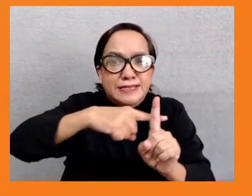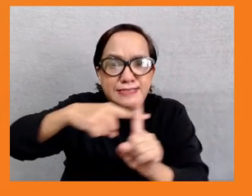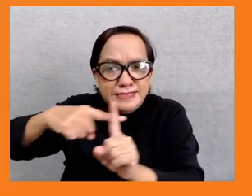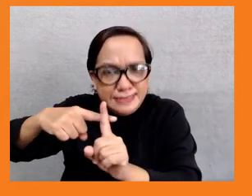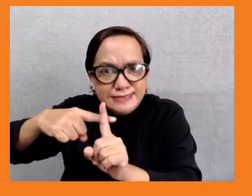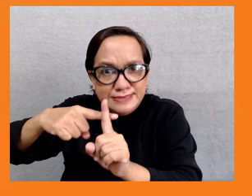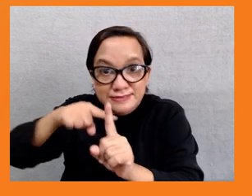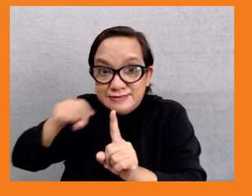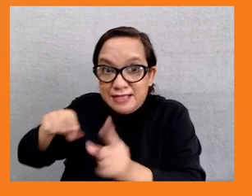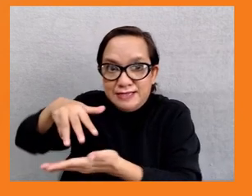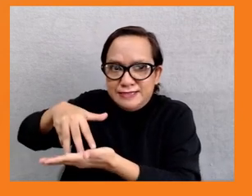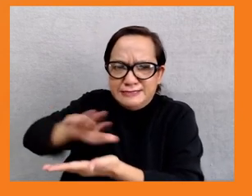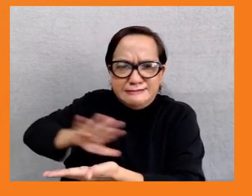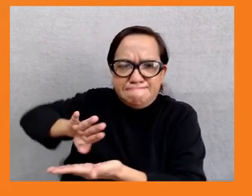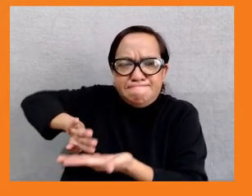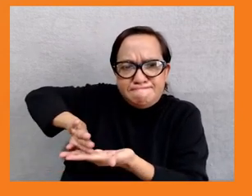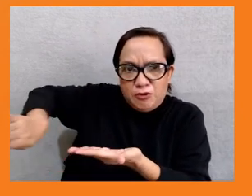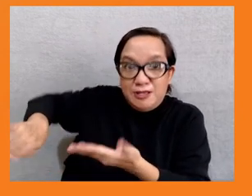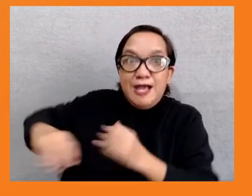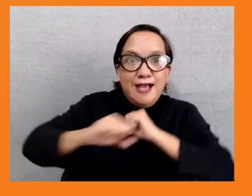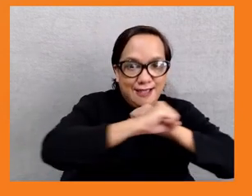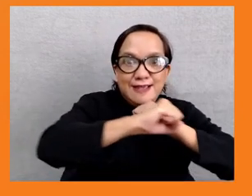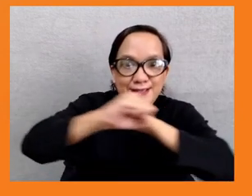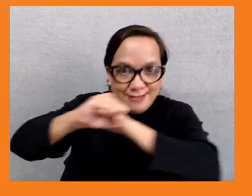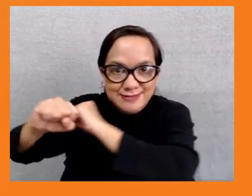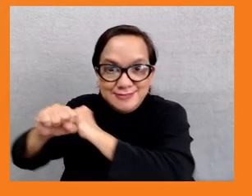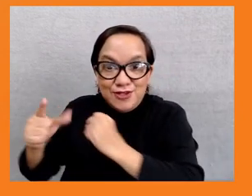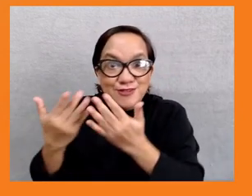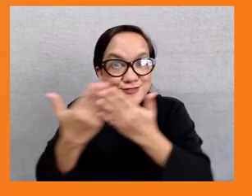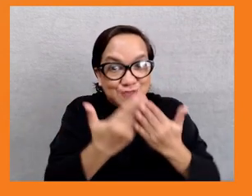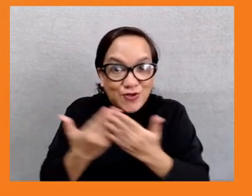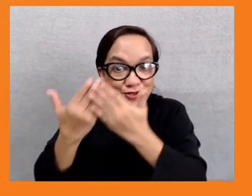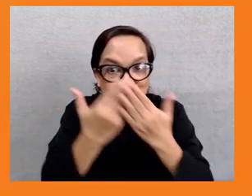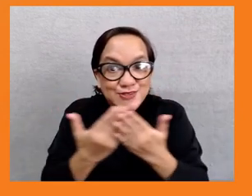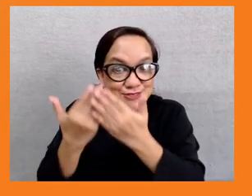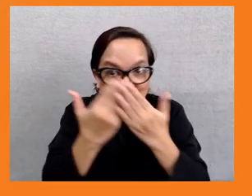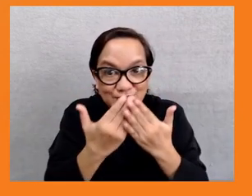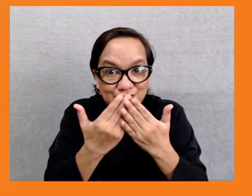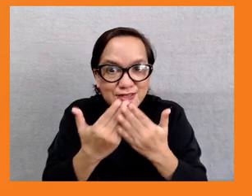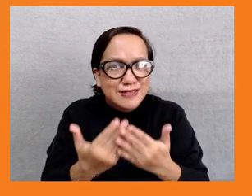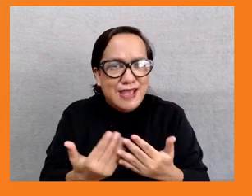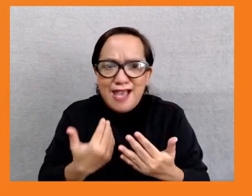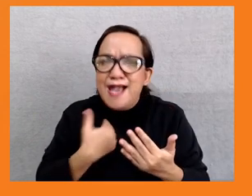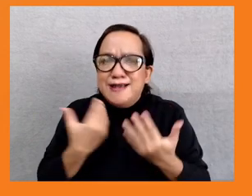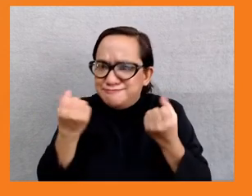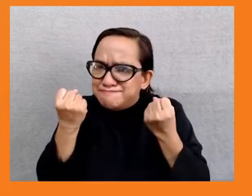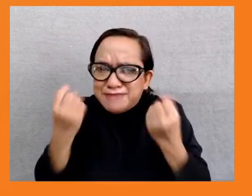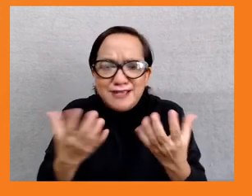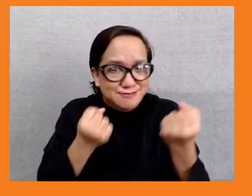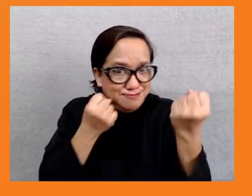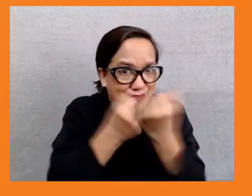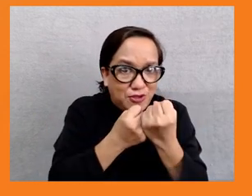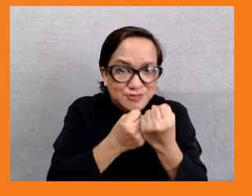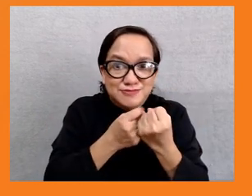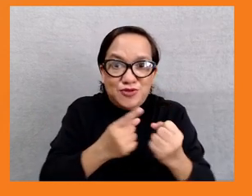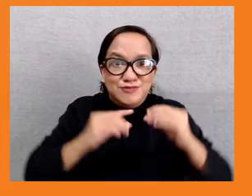students. This, of course, requires a lot of support to teachers, but we feel this is an urgent task to reduce the